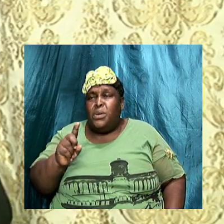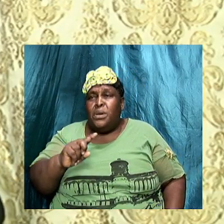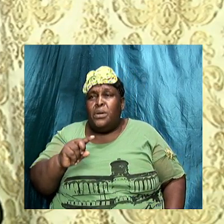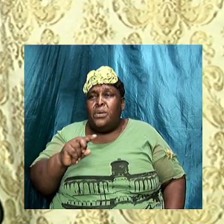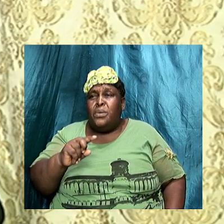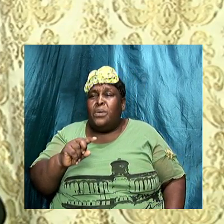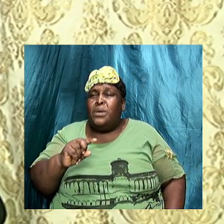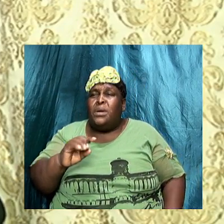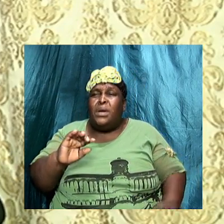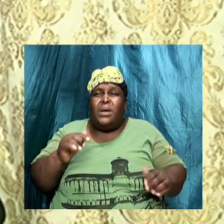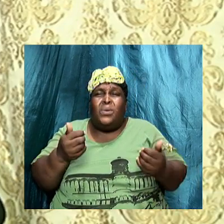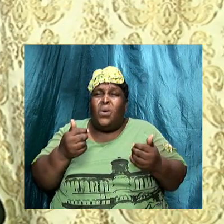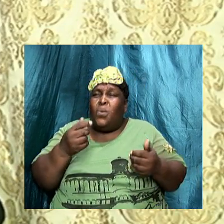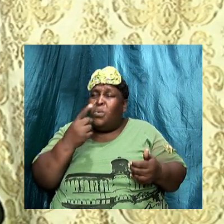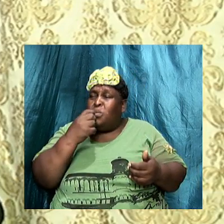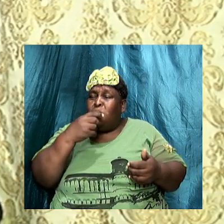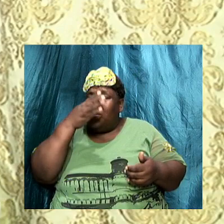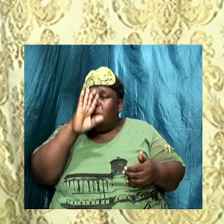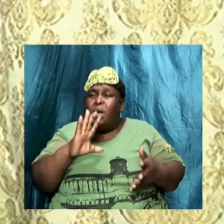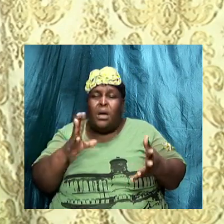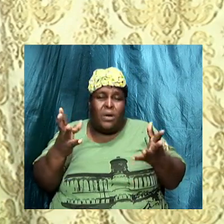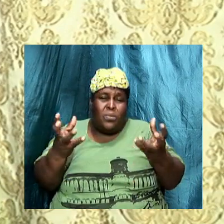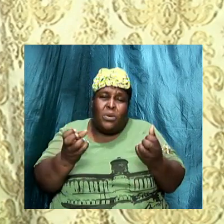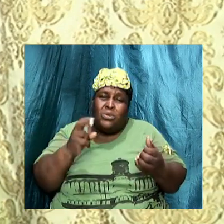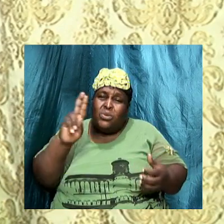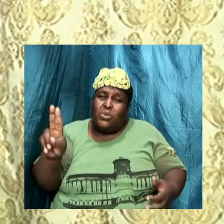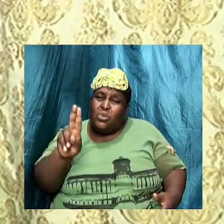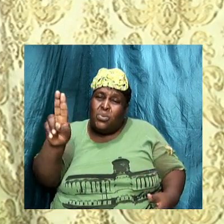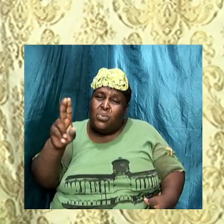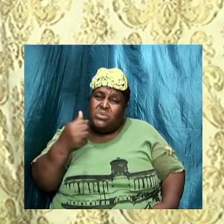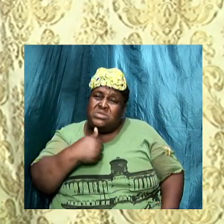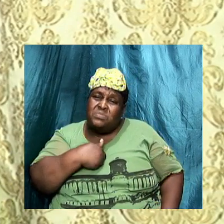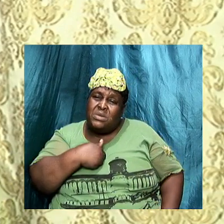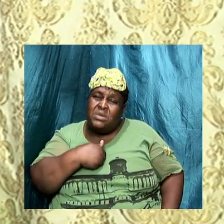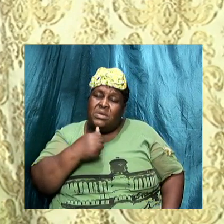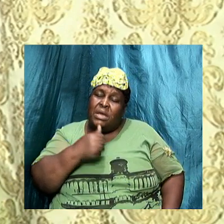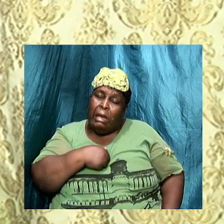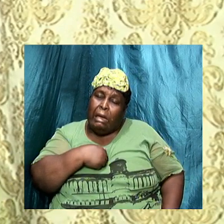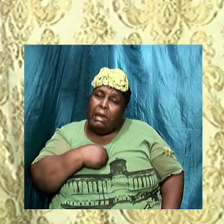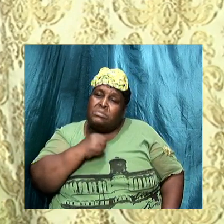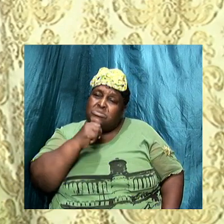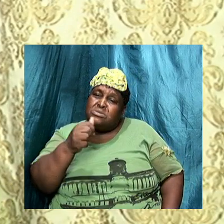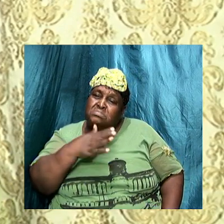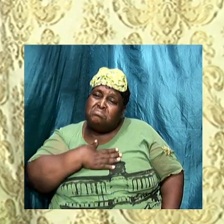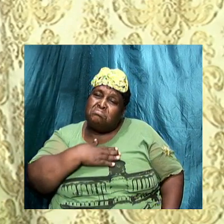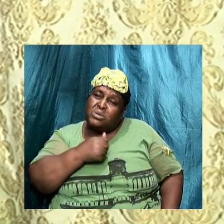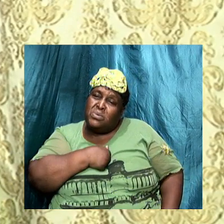am willing to do. Because I am not my own. I belong to God.